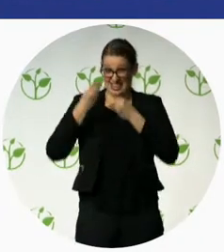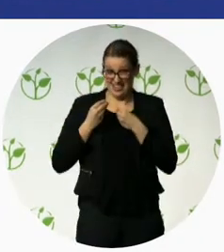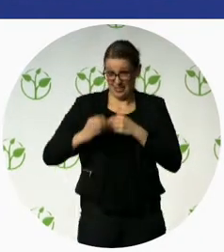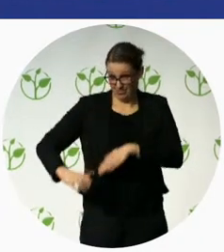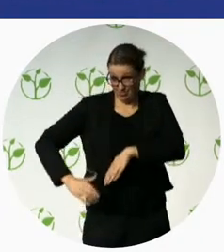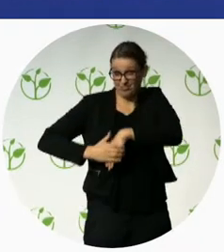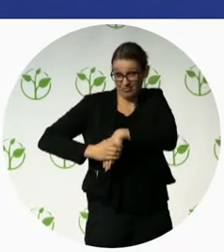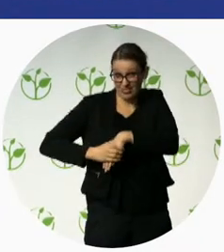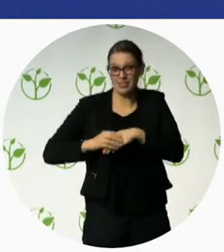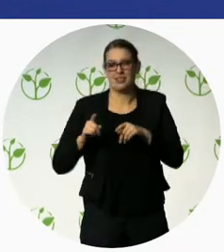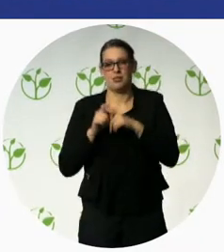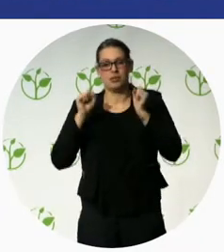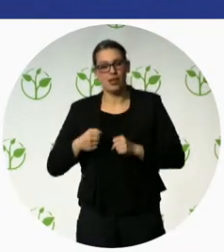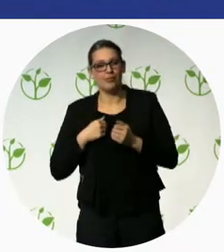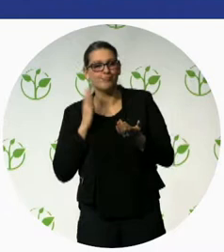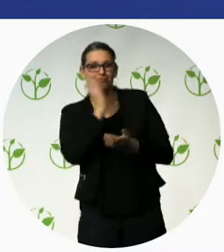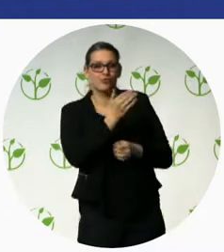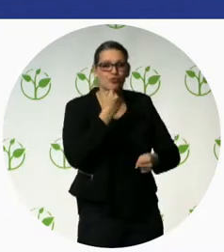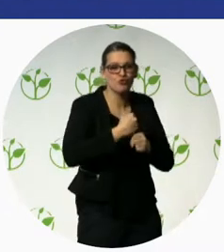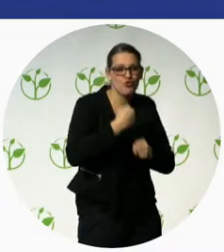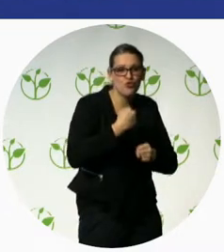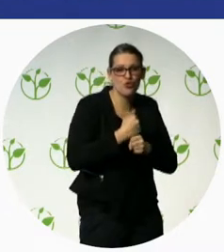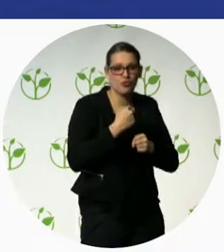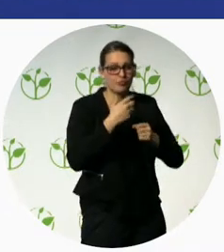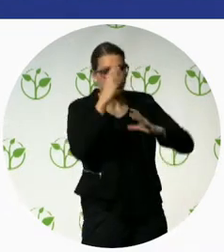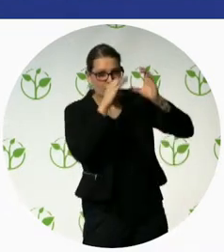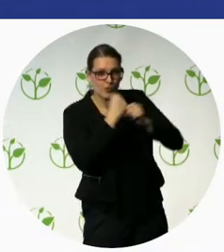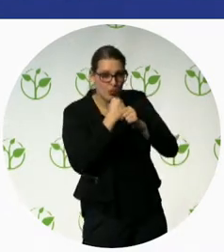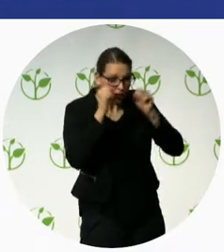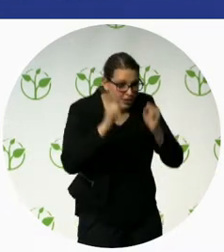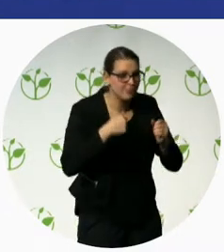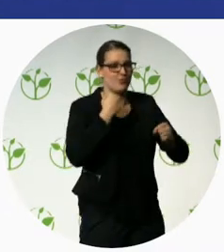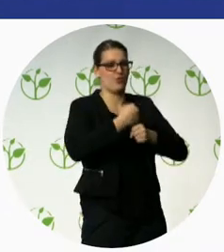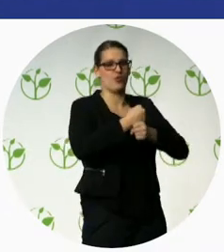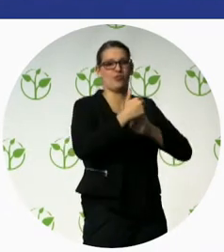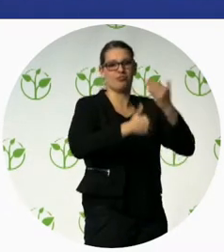if you calculate it for the numbers that we deal with the sum is astronomical